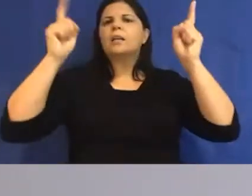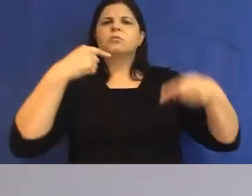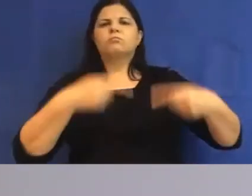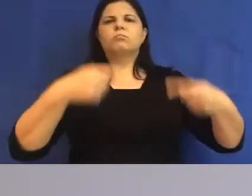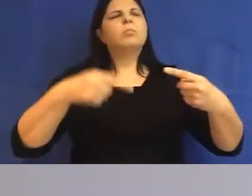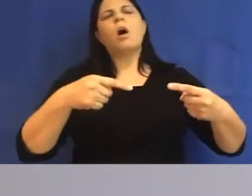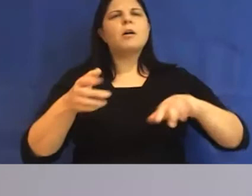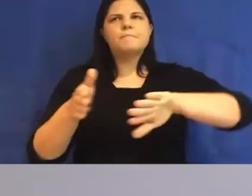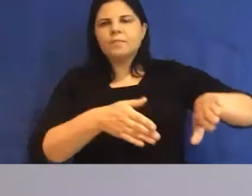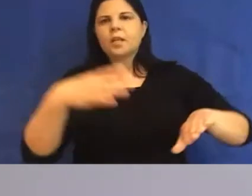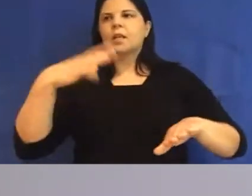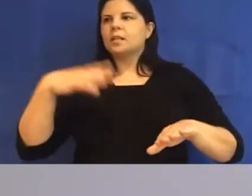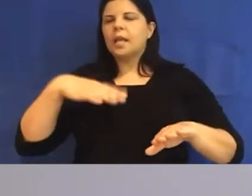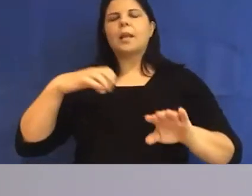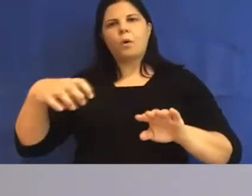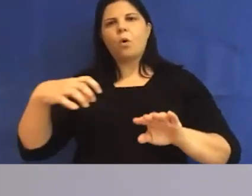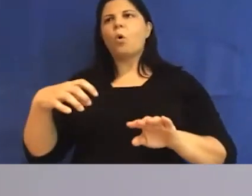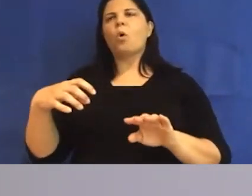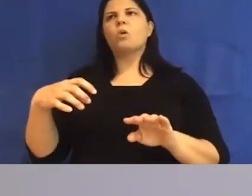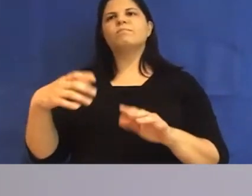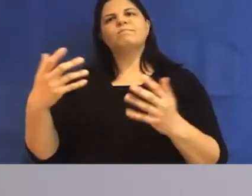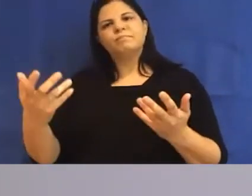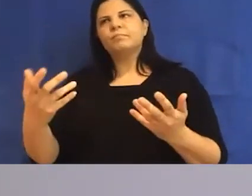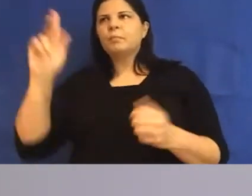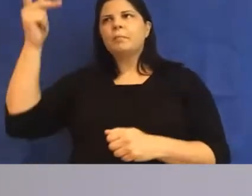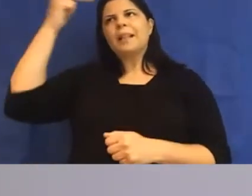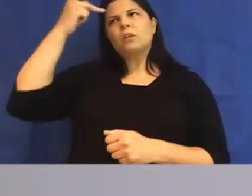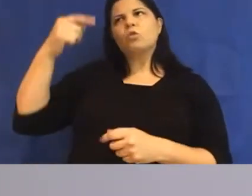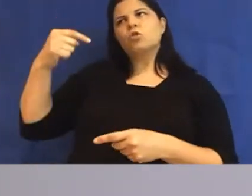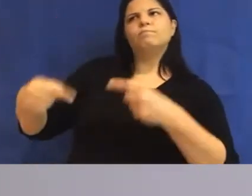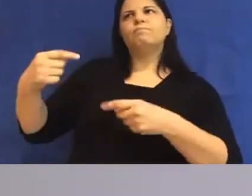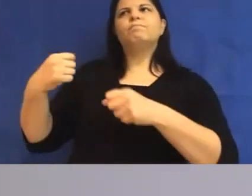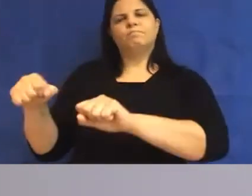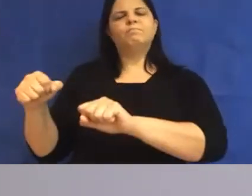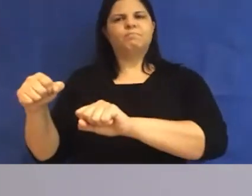and effective repercussions of and political resistance to precarity.